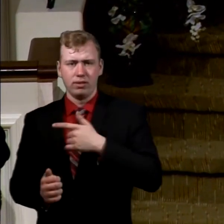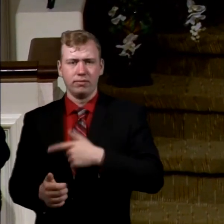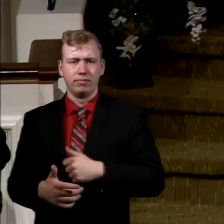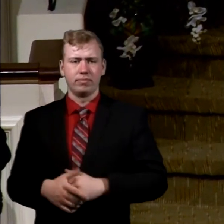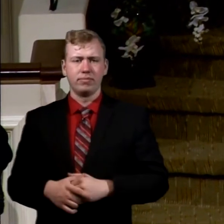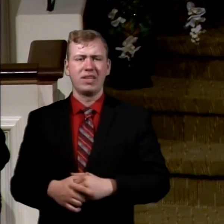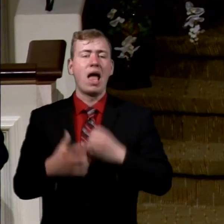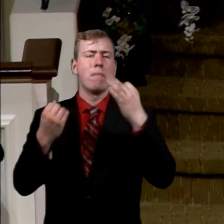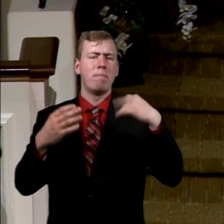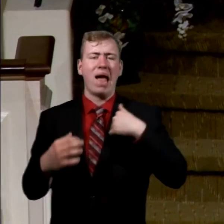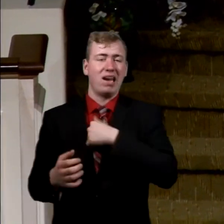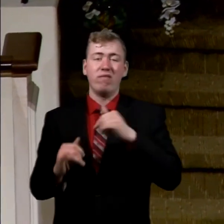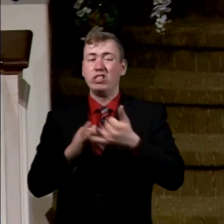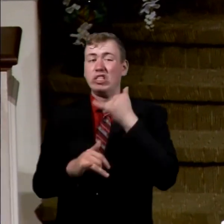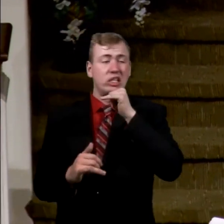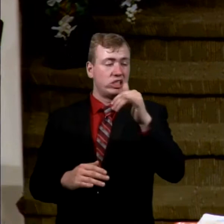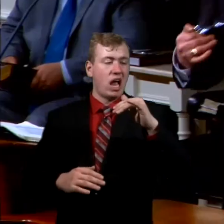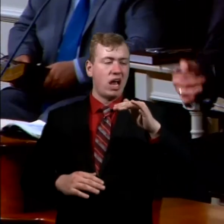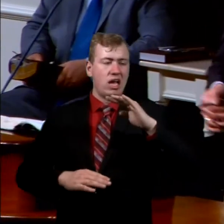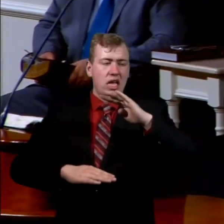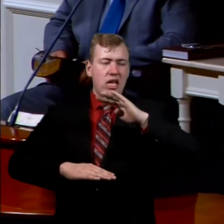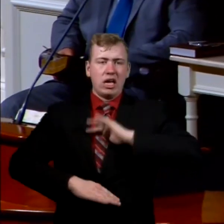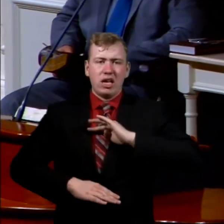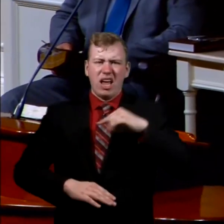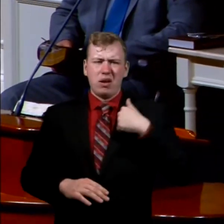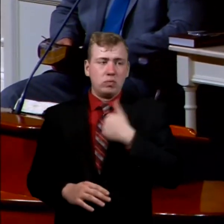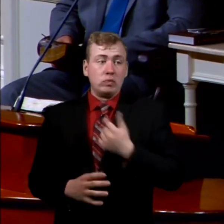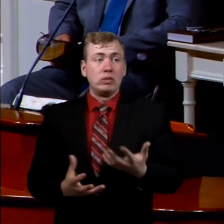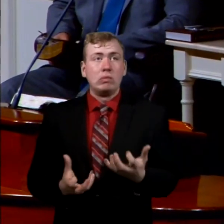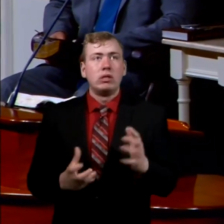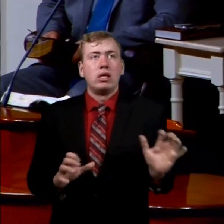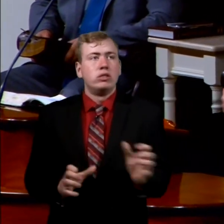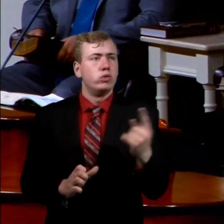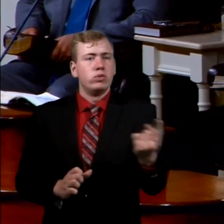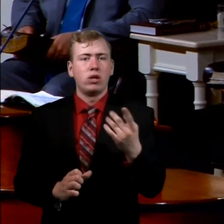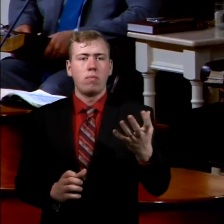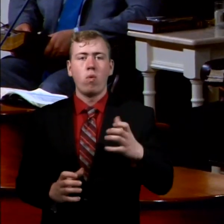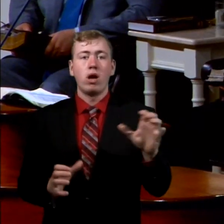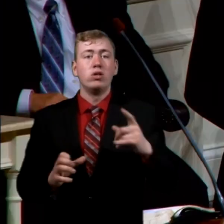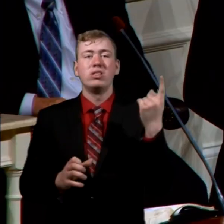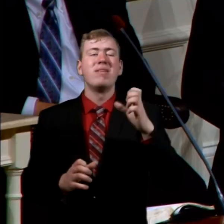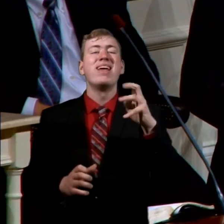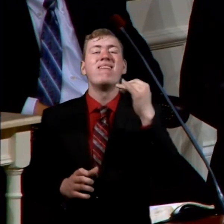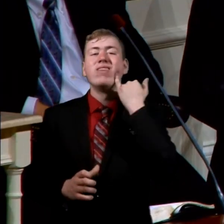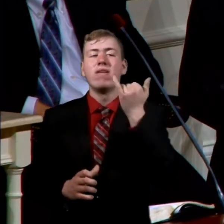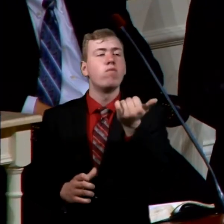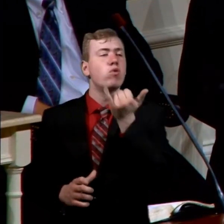Boy, many of us, we're just not content. We're itching inside. We got to do something. We'll do something even if it's wrong.